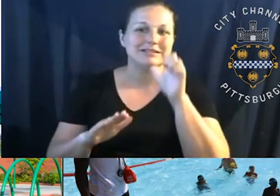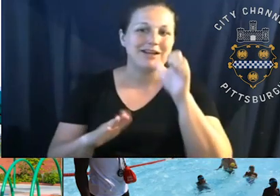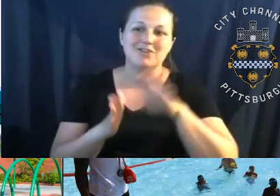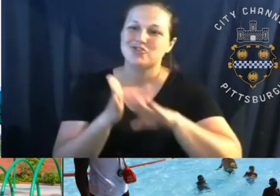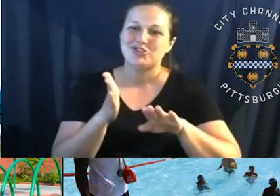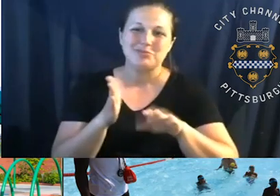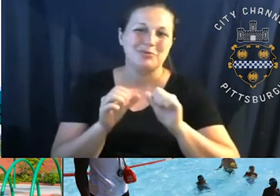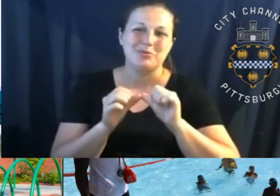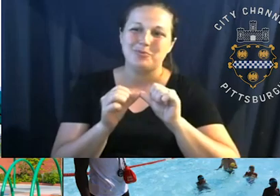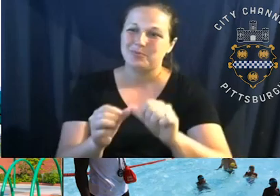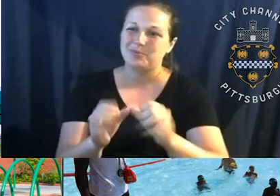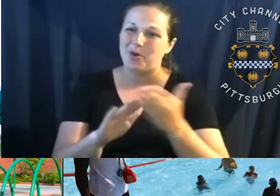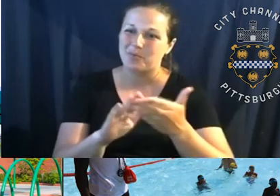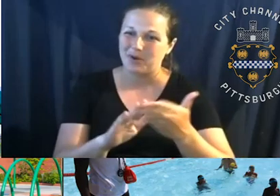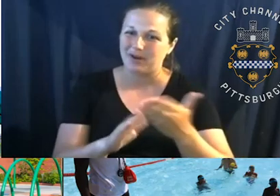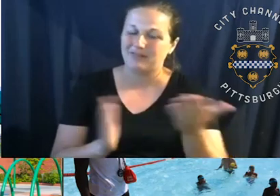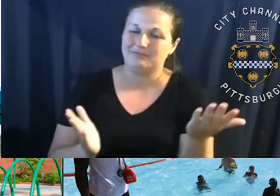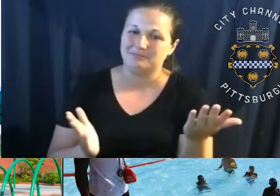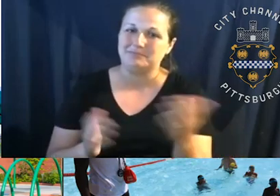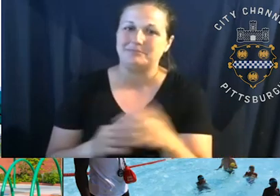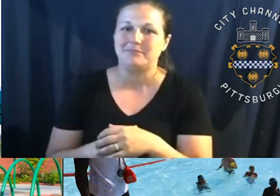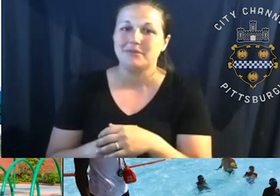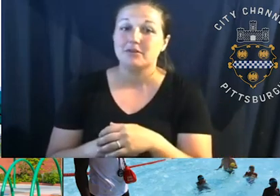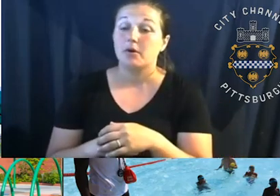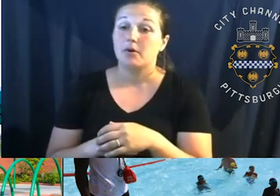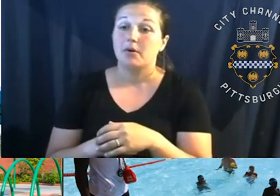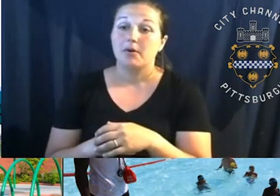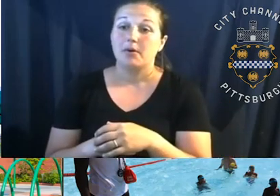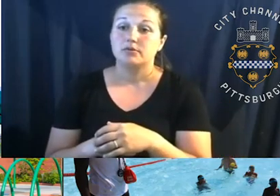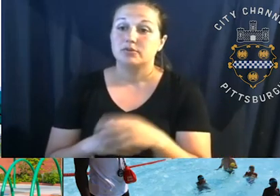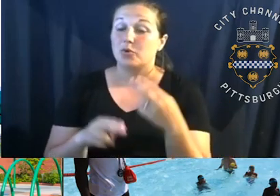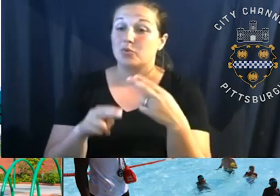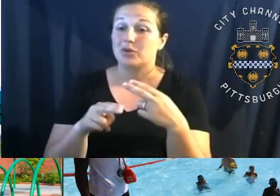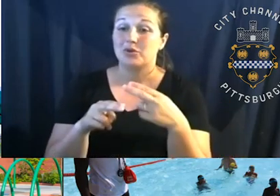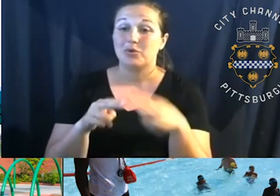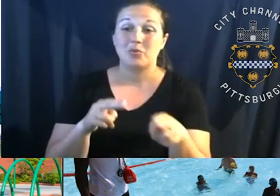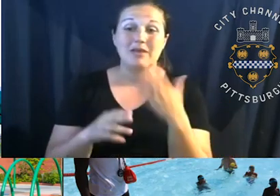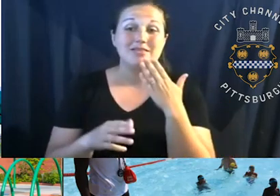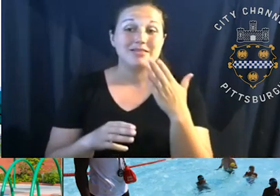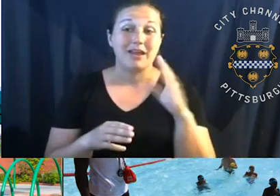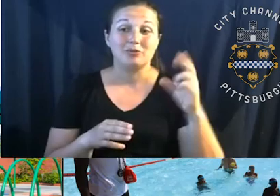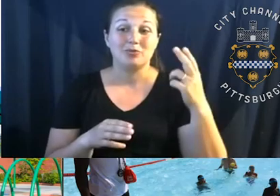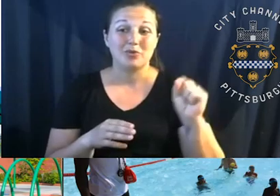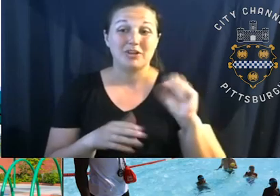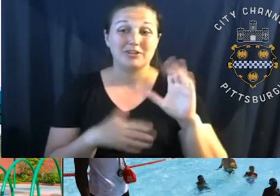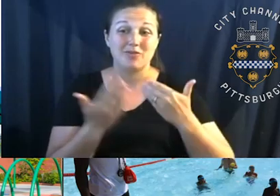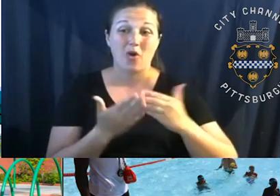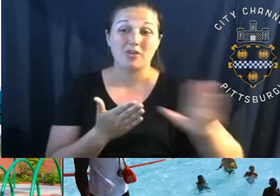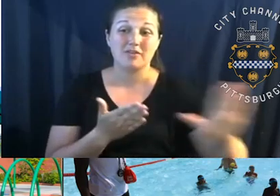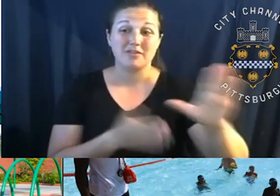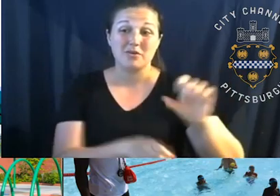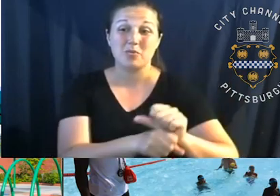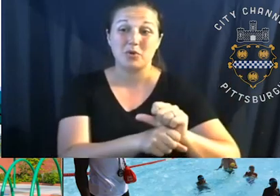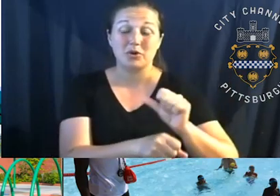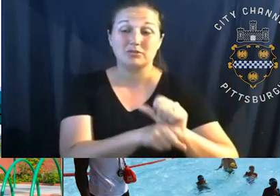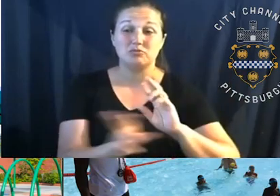and operate. So, um, uh, just a quick thanks to Chris for all the work that they do and have done to kind of just get us